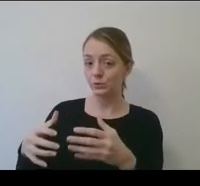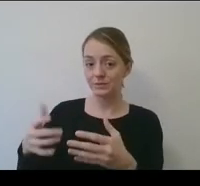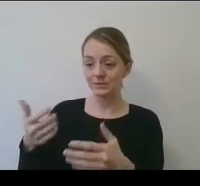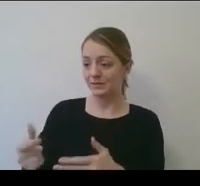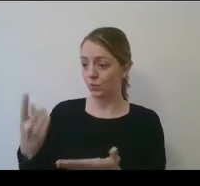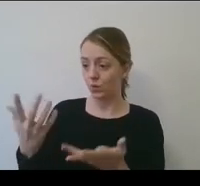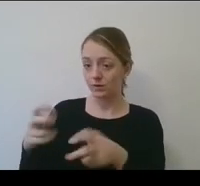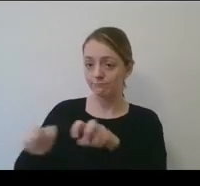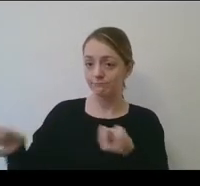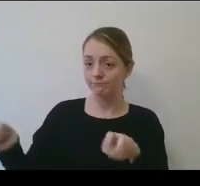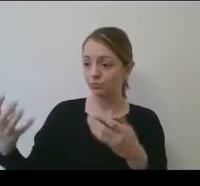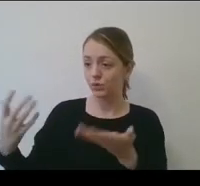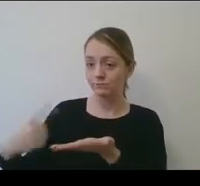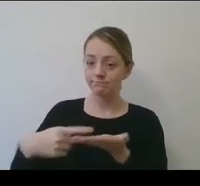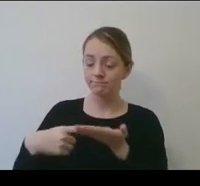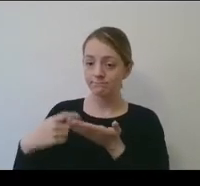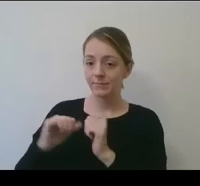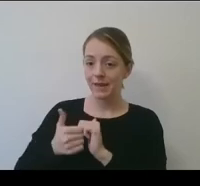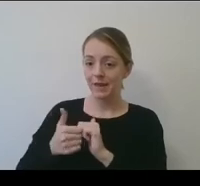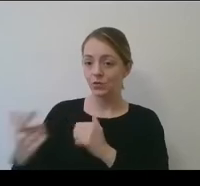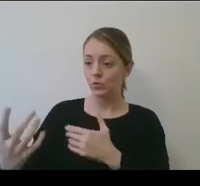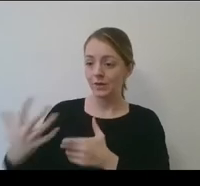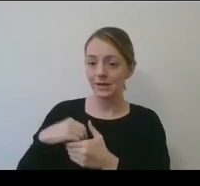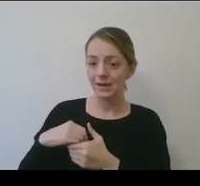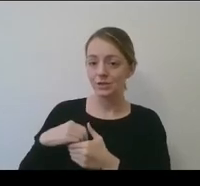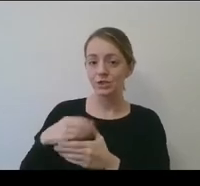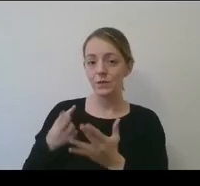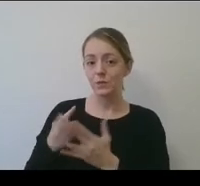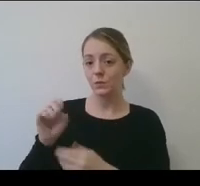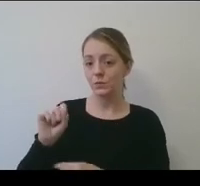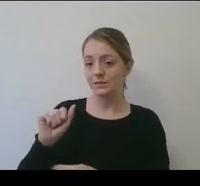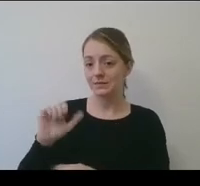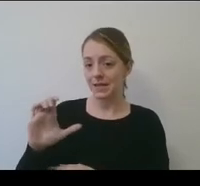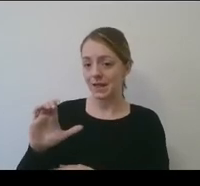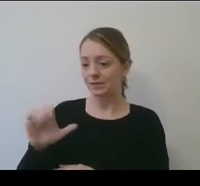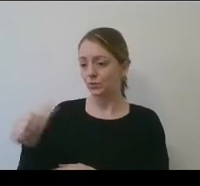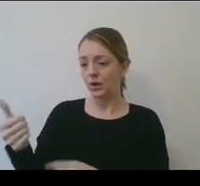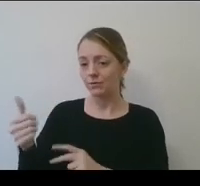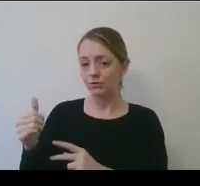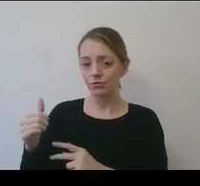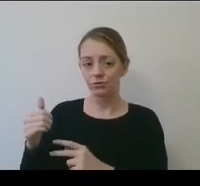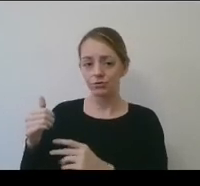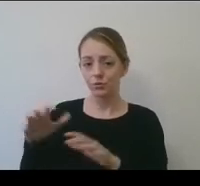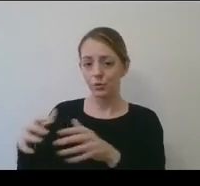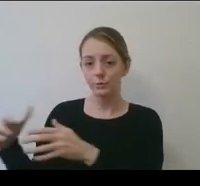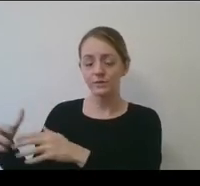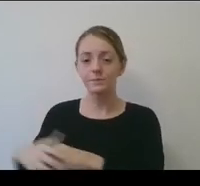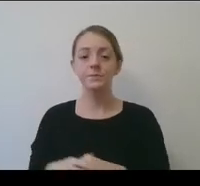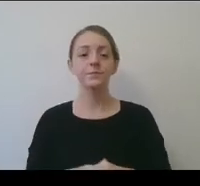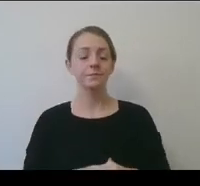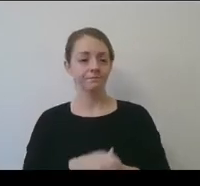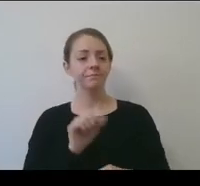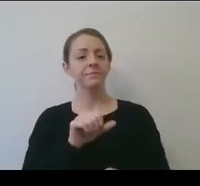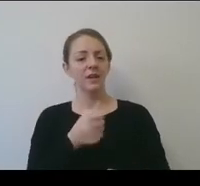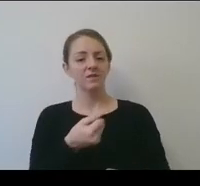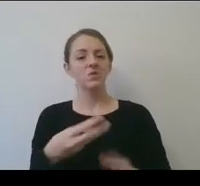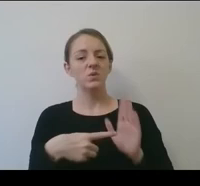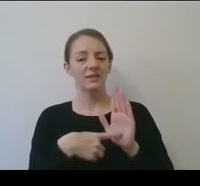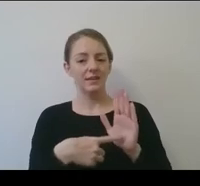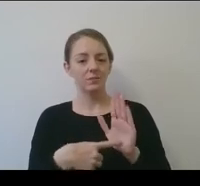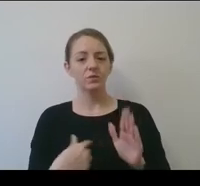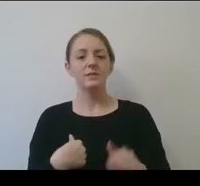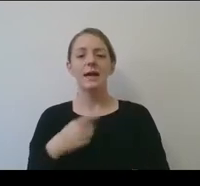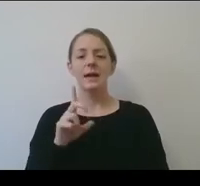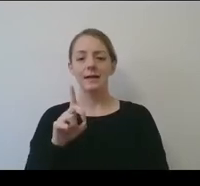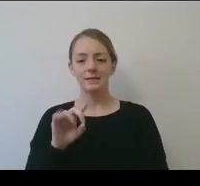talk about any ways that you're engaging through SAC or other groups with the progress that's occurring. Thank you. Yeah, a couple examples. First of all, did reference